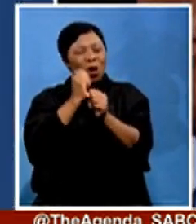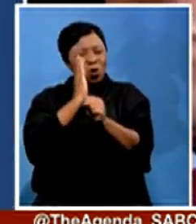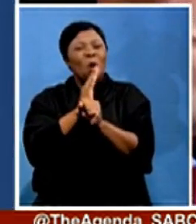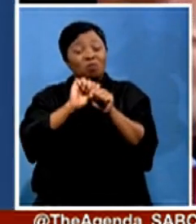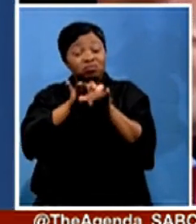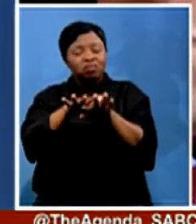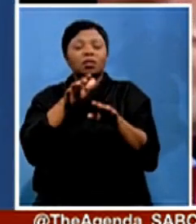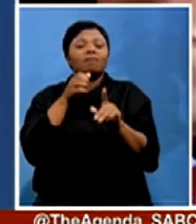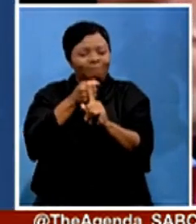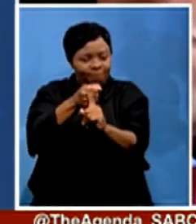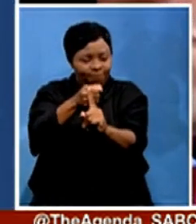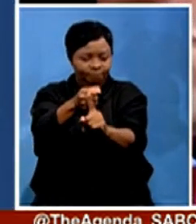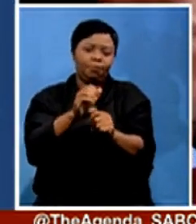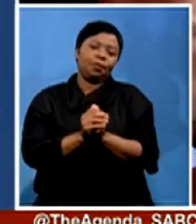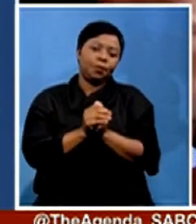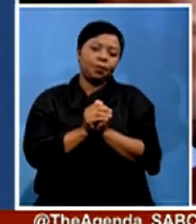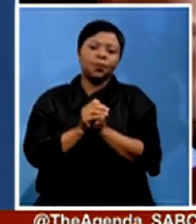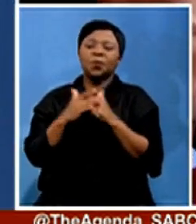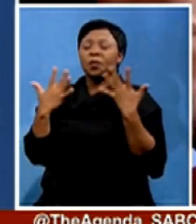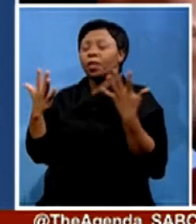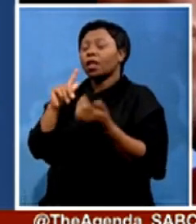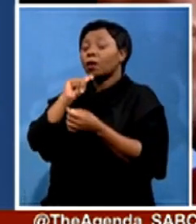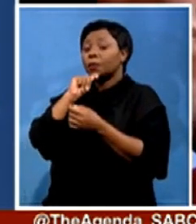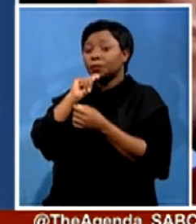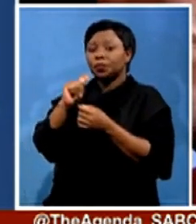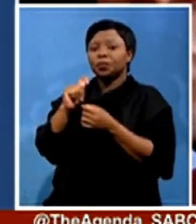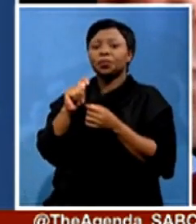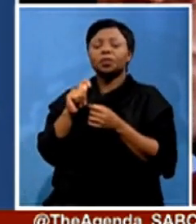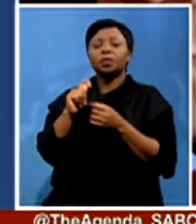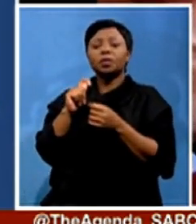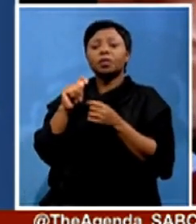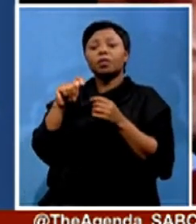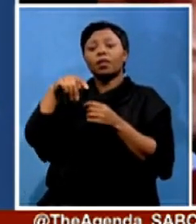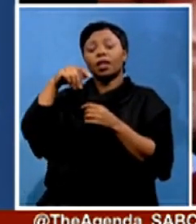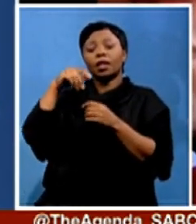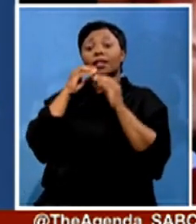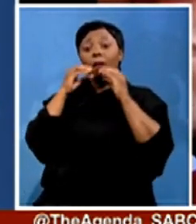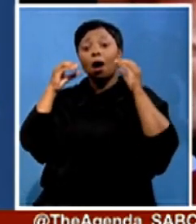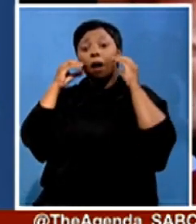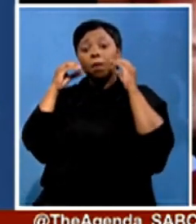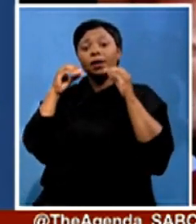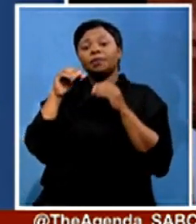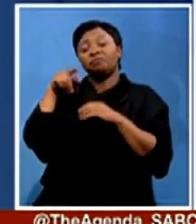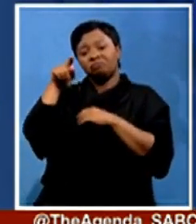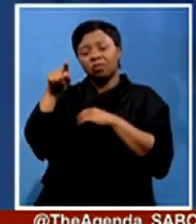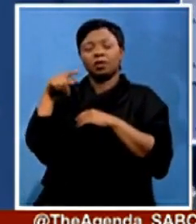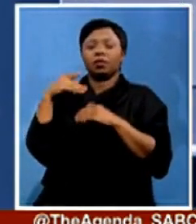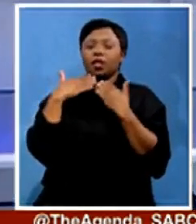essence. Pupurai Togaripi, Zubanian MP at the Pan-African Parliament. We thank you very much indeed, sir, for your time. Be well.